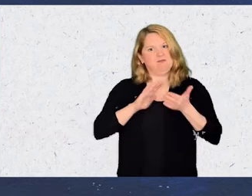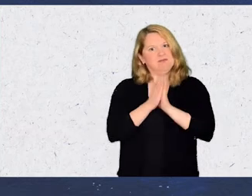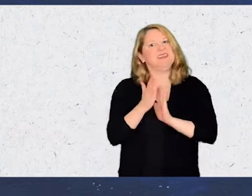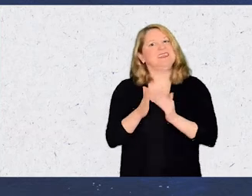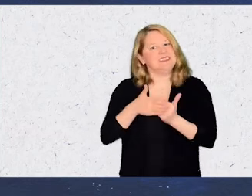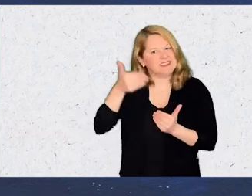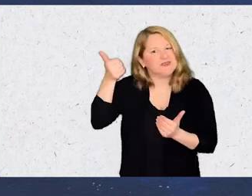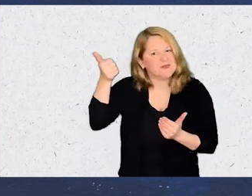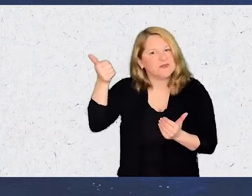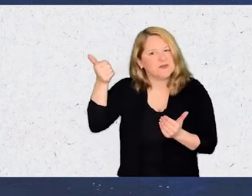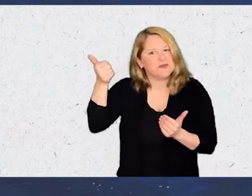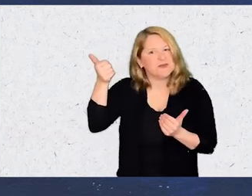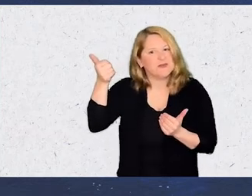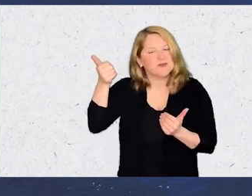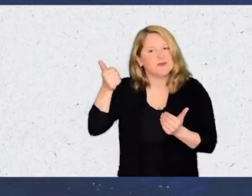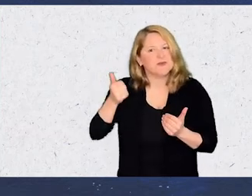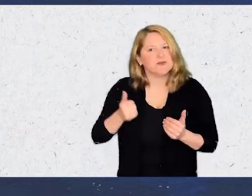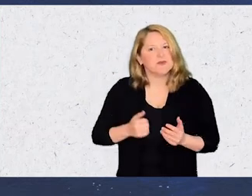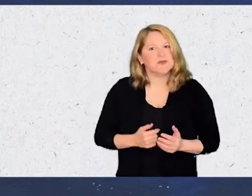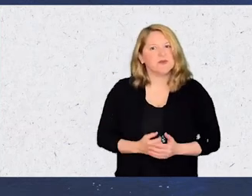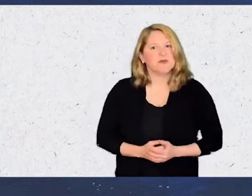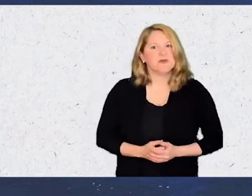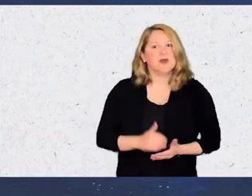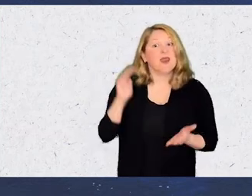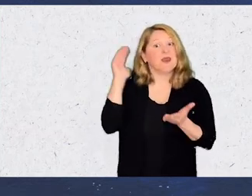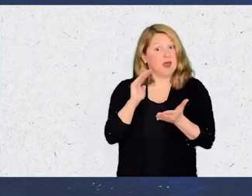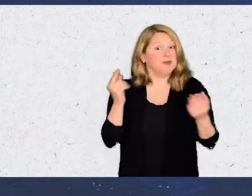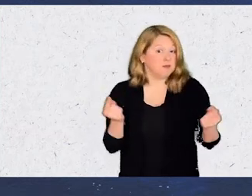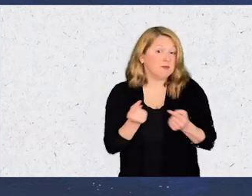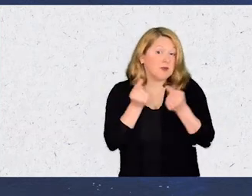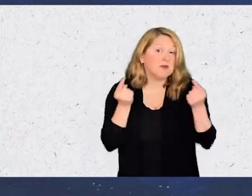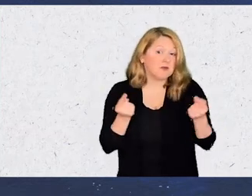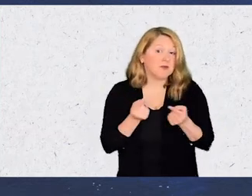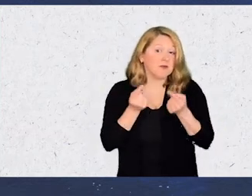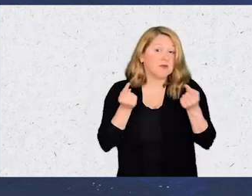easier and a lot less painful.